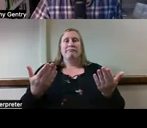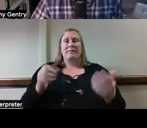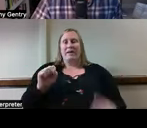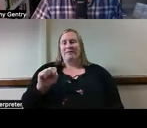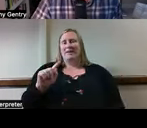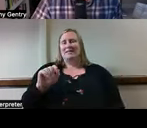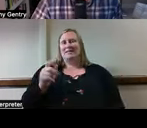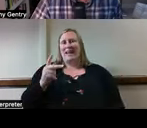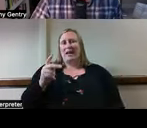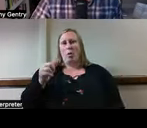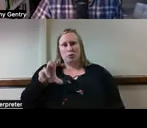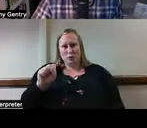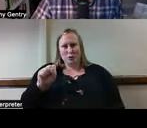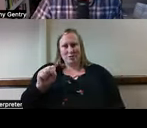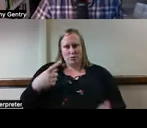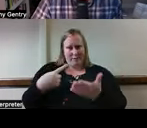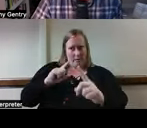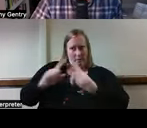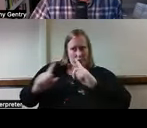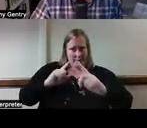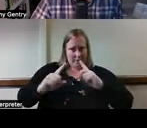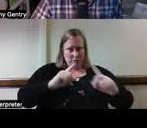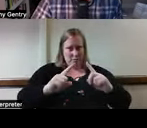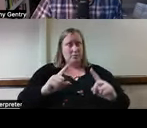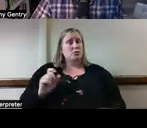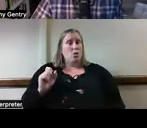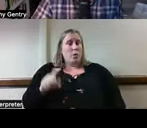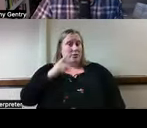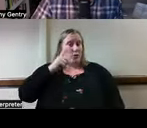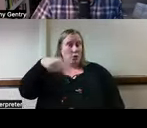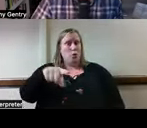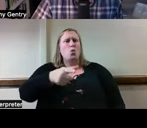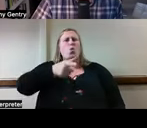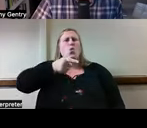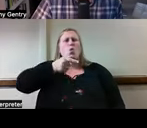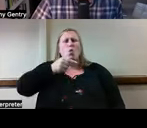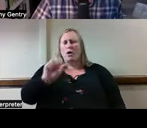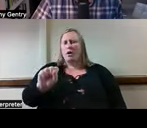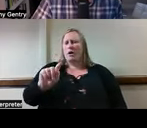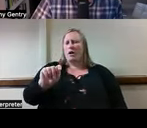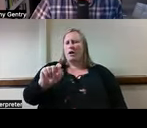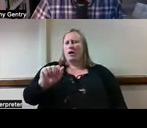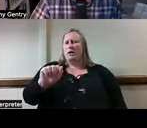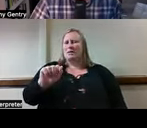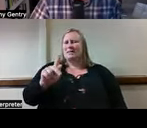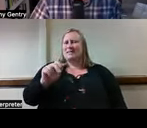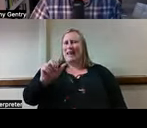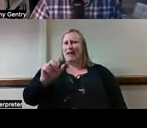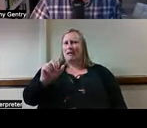this identified problem. So the next question I have for you all is, who are the stakeholders in this case?